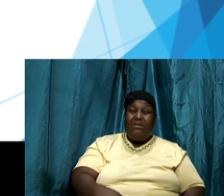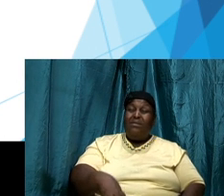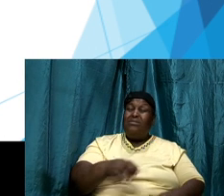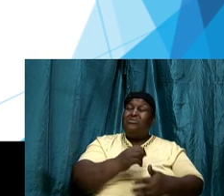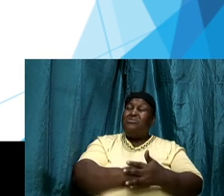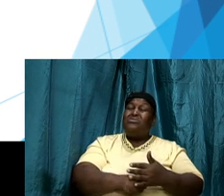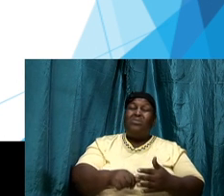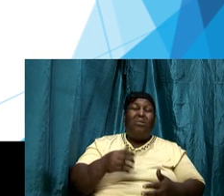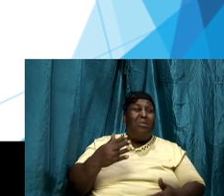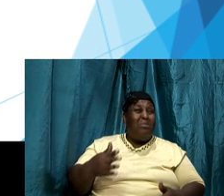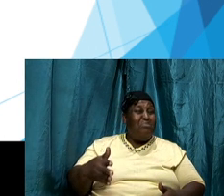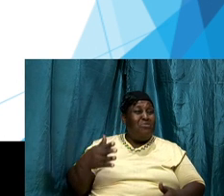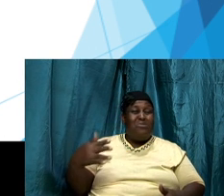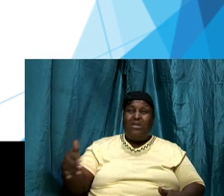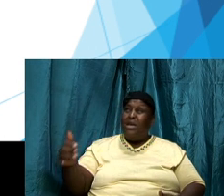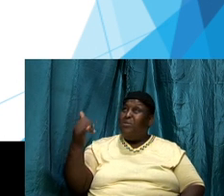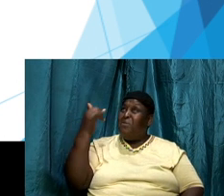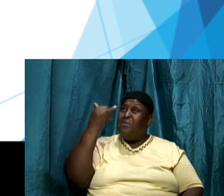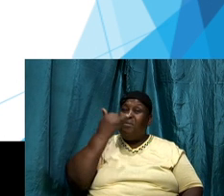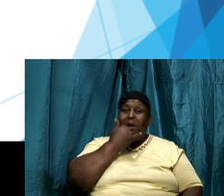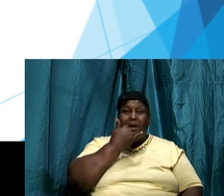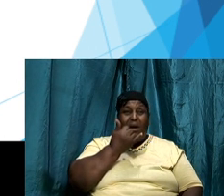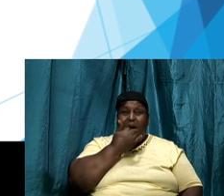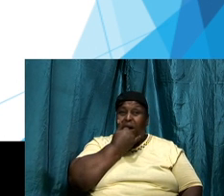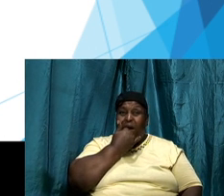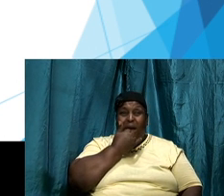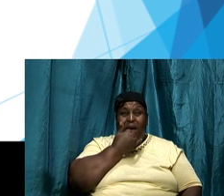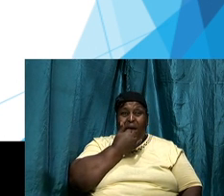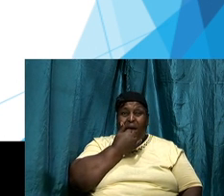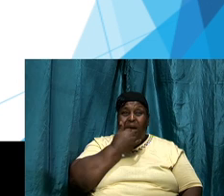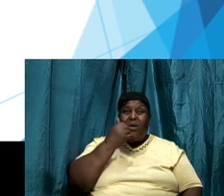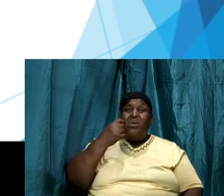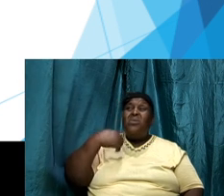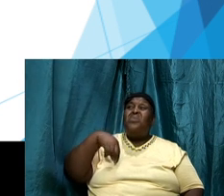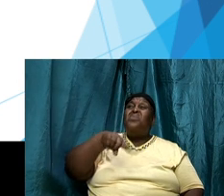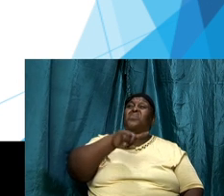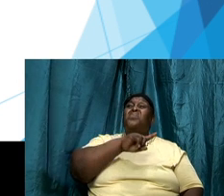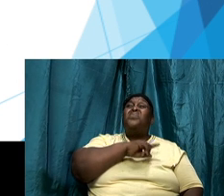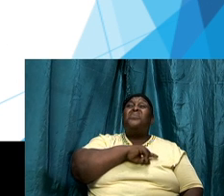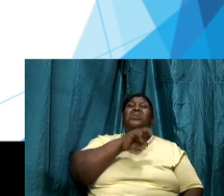radically wrong we are in darkness